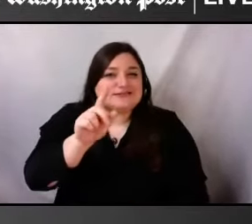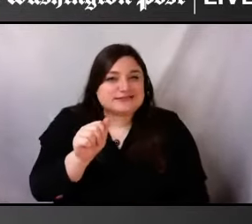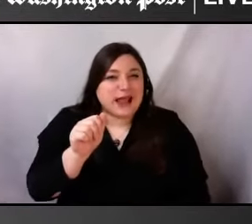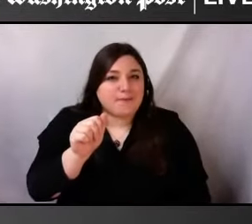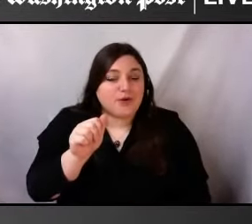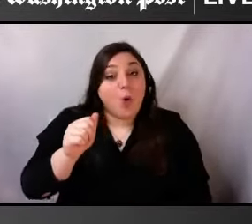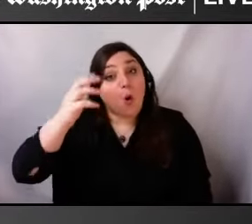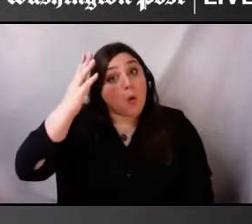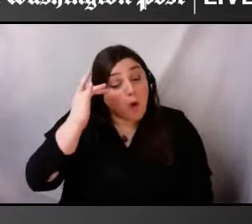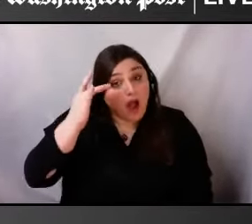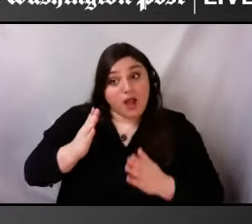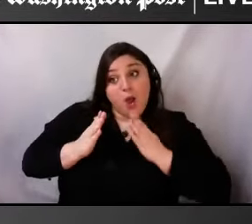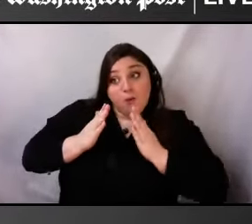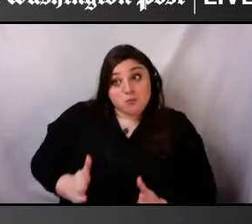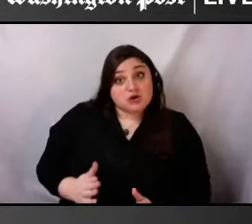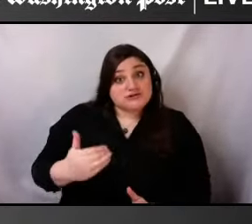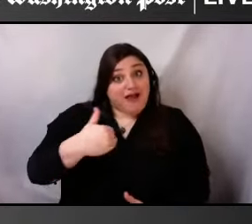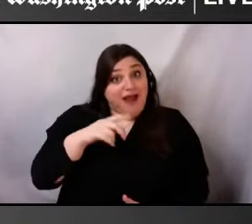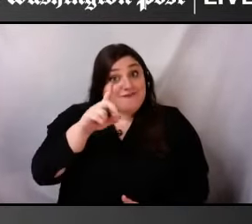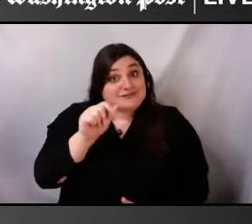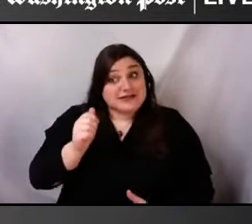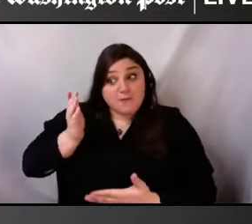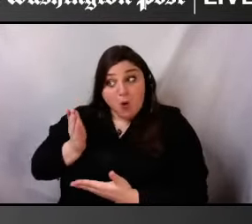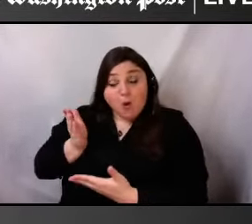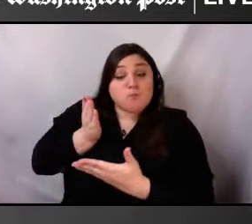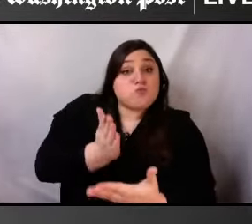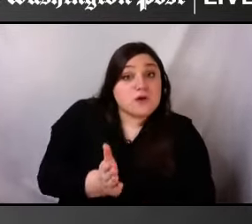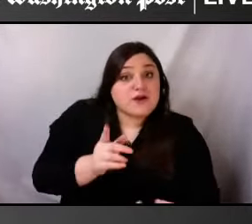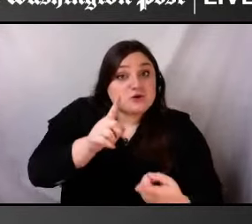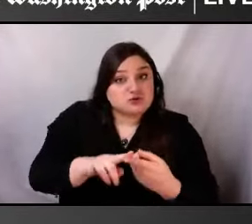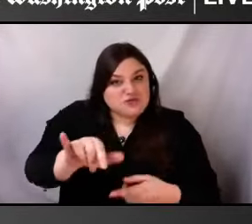qualifications, talents, and attributes,